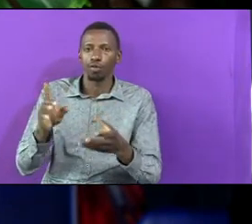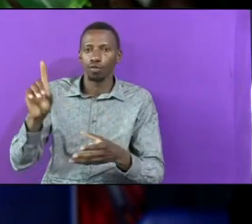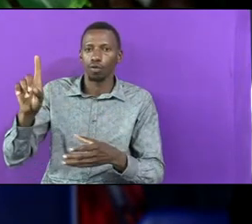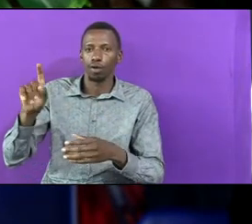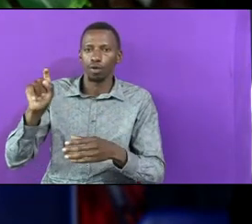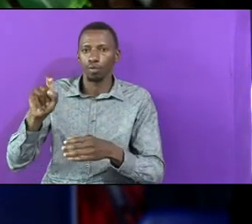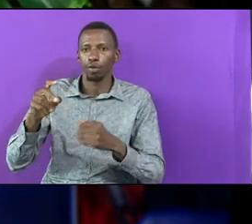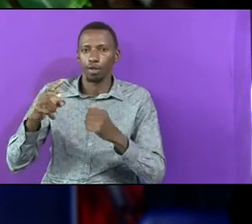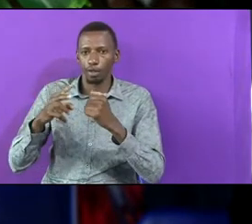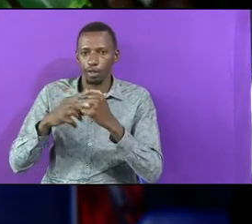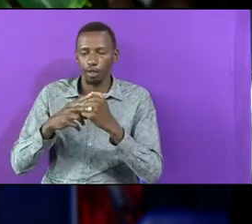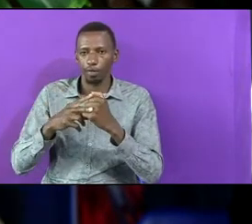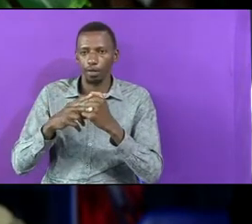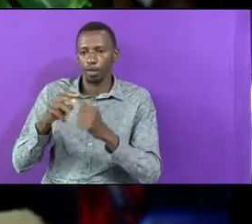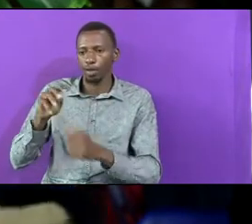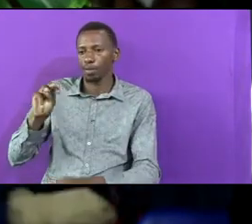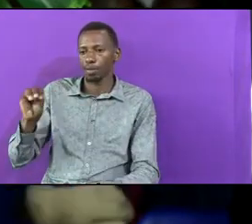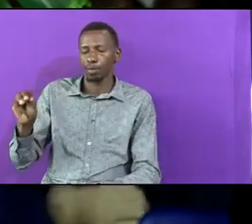And There Are Slam